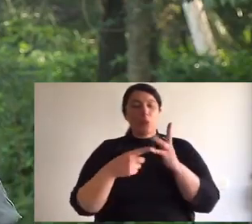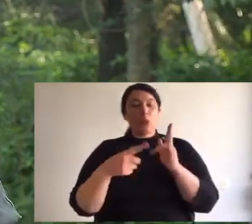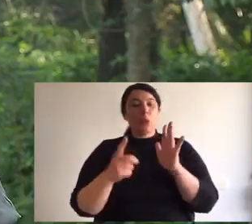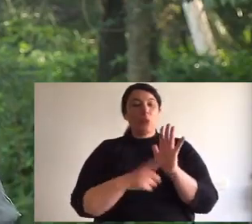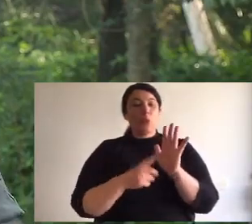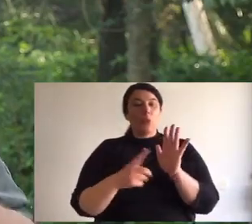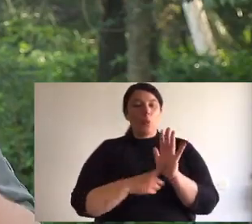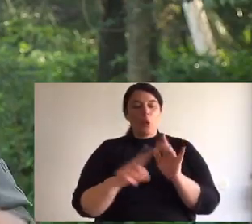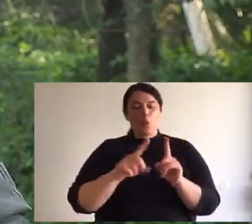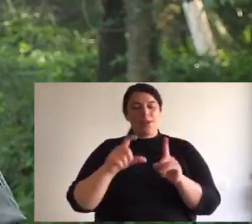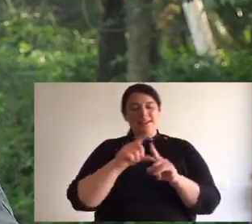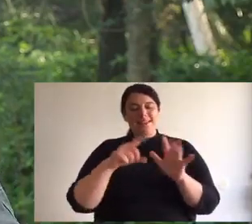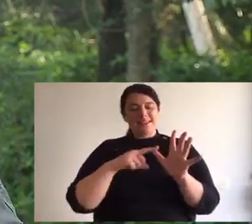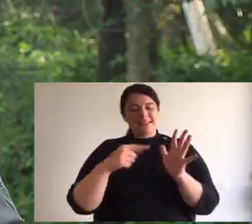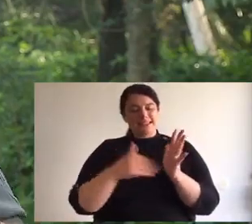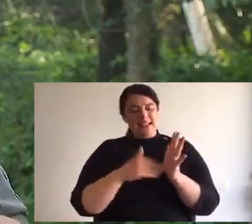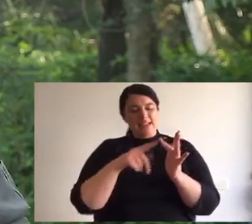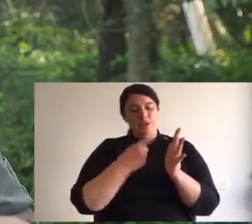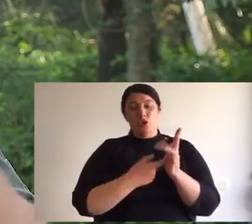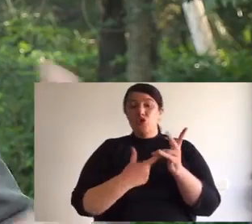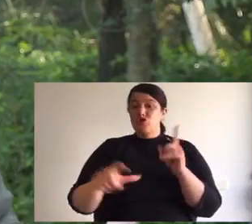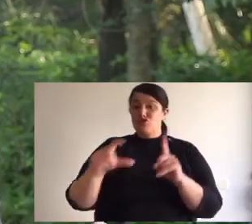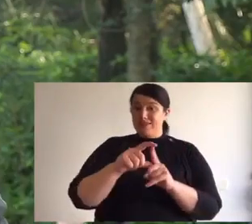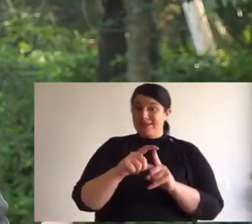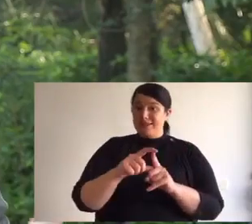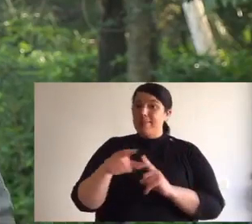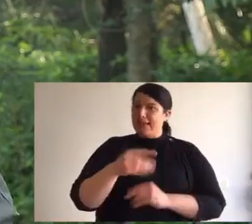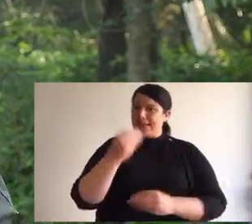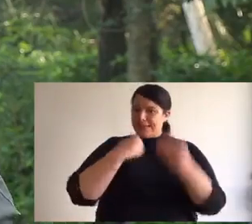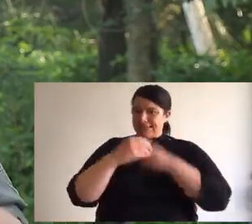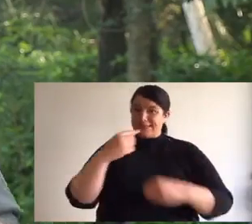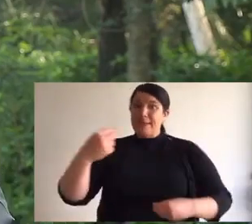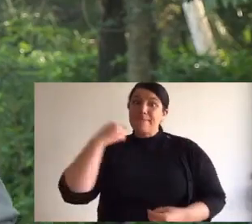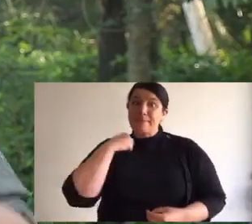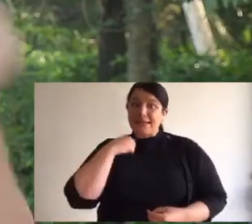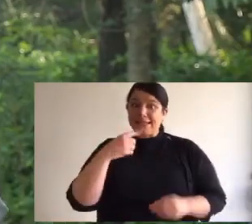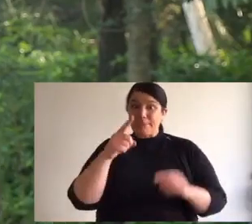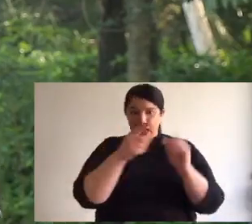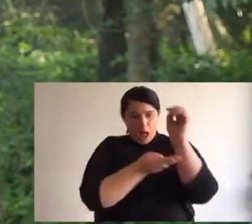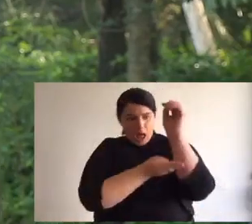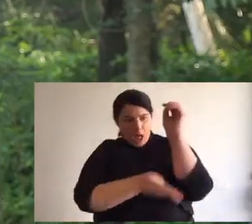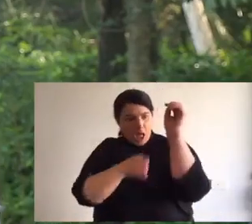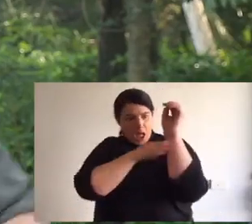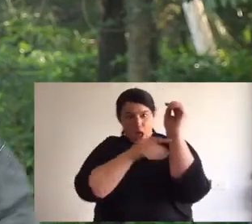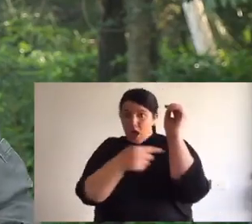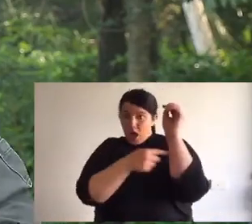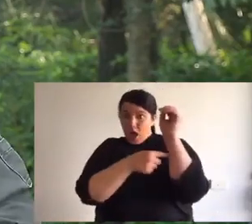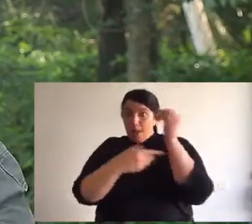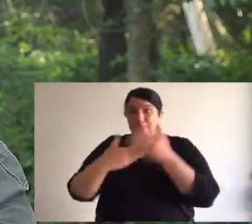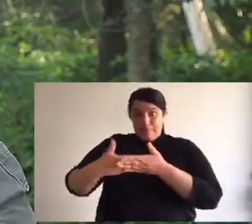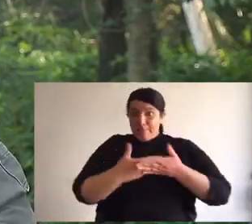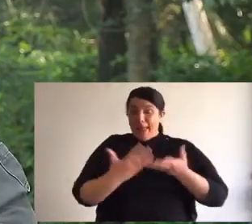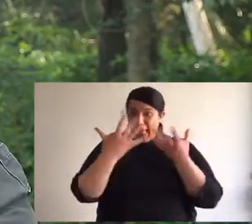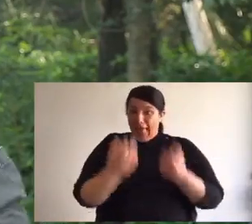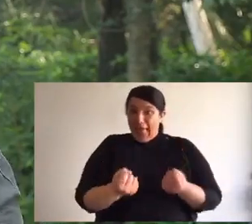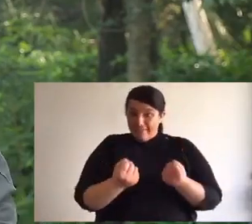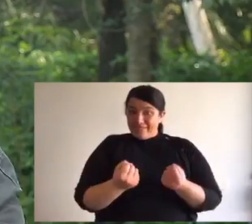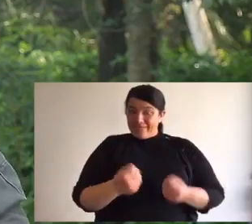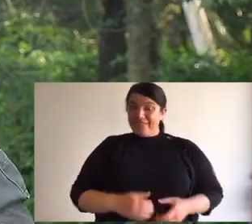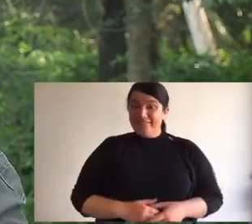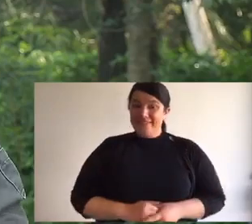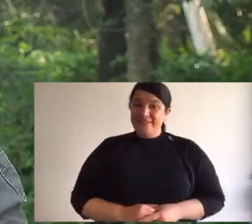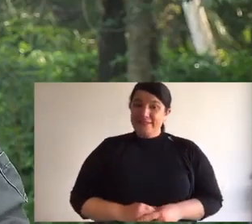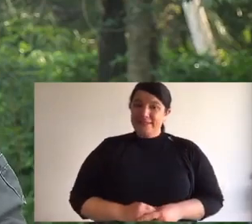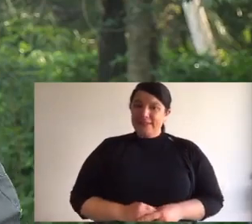features. Now quolls are dasiurids. That means they're carnivorous marsupials. So they have a pouch. So